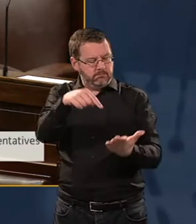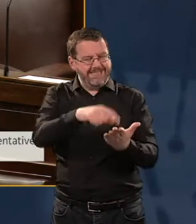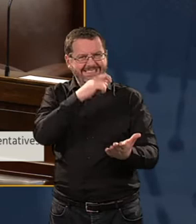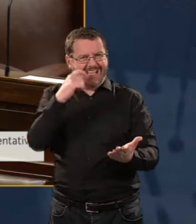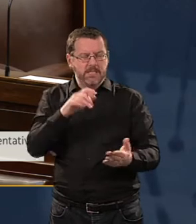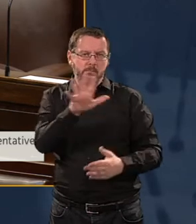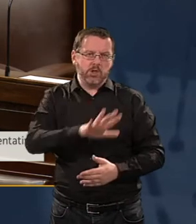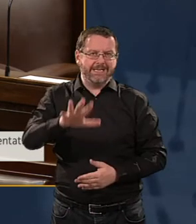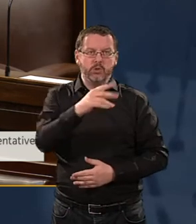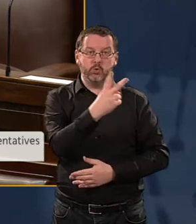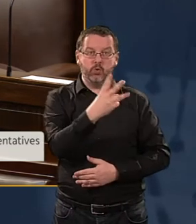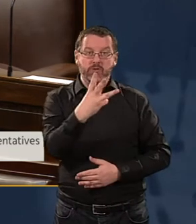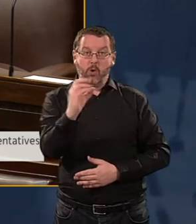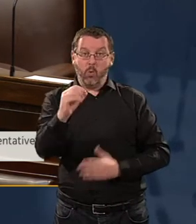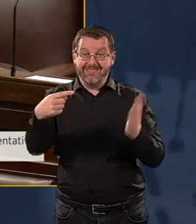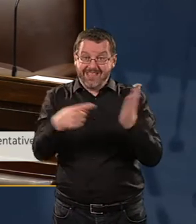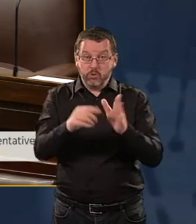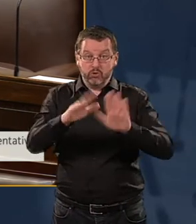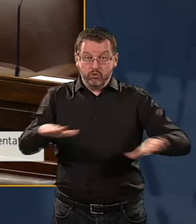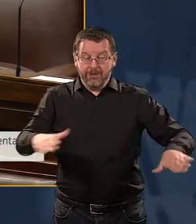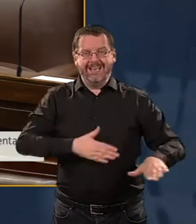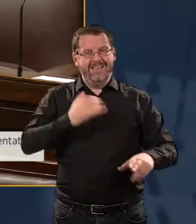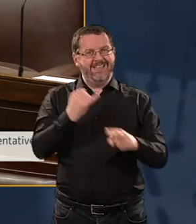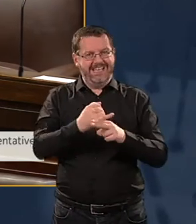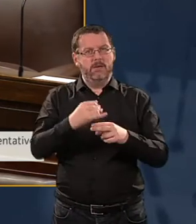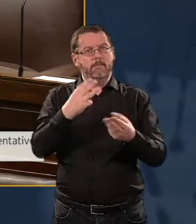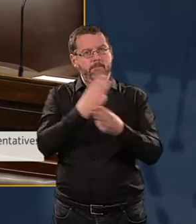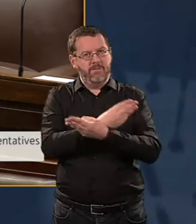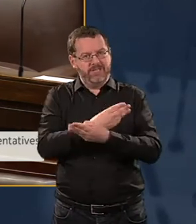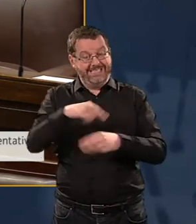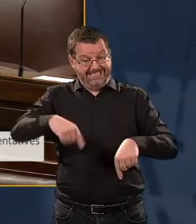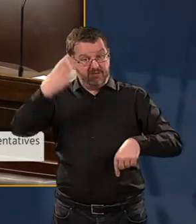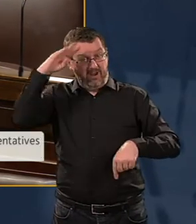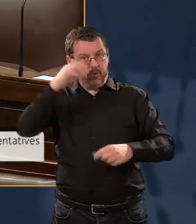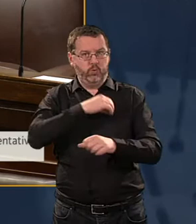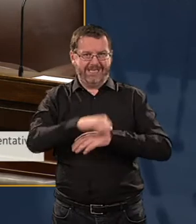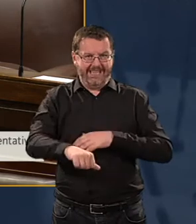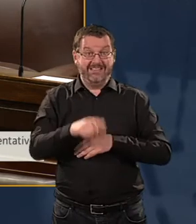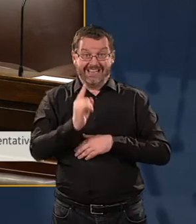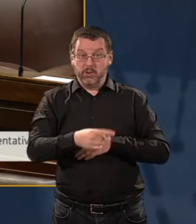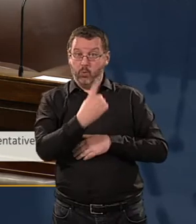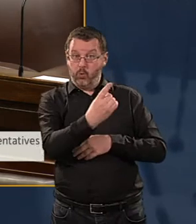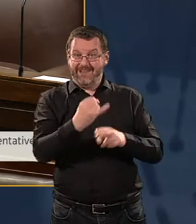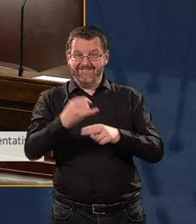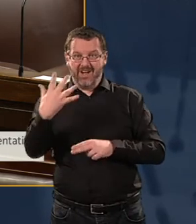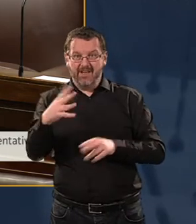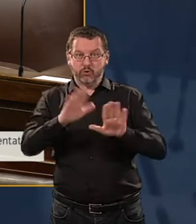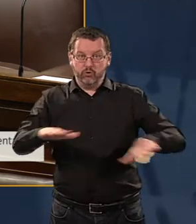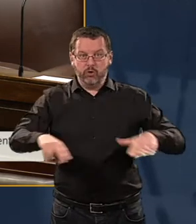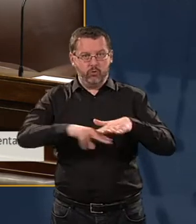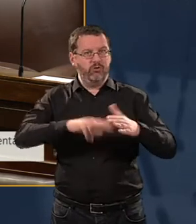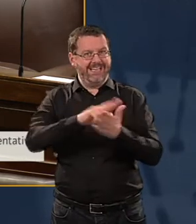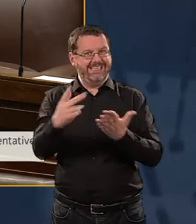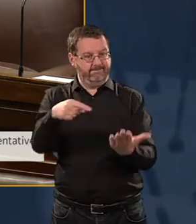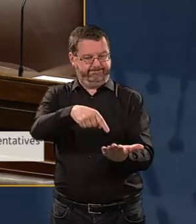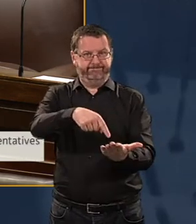230,000 children are living in poverty in Ireland today. That is one in five children under 18.